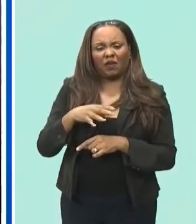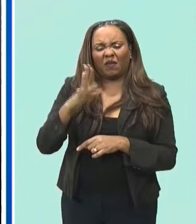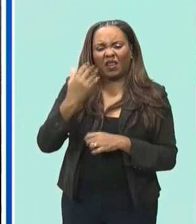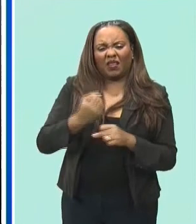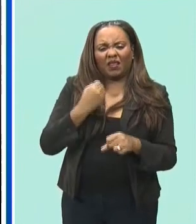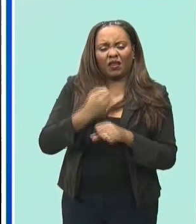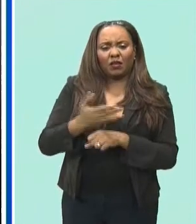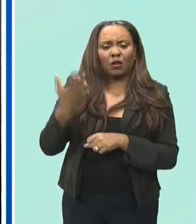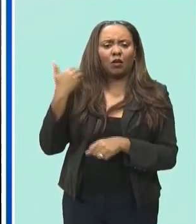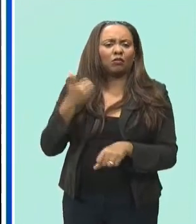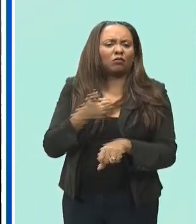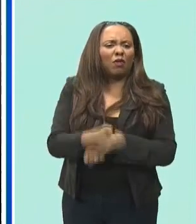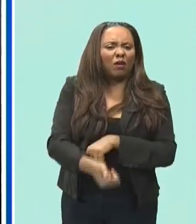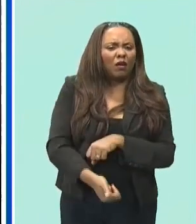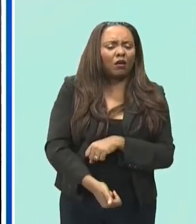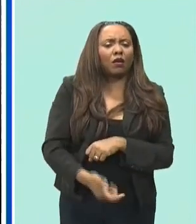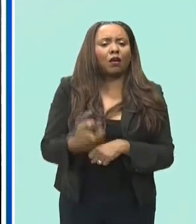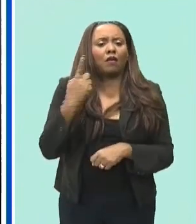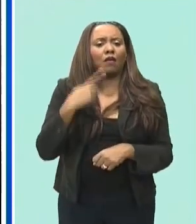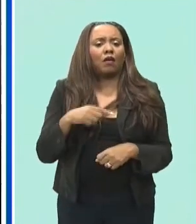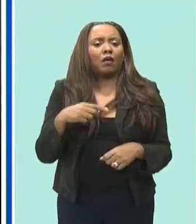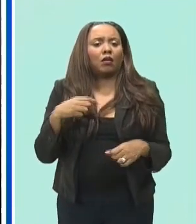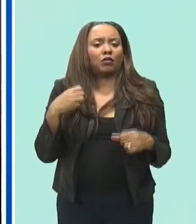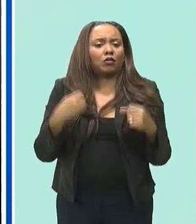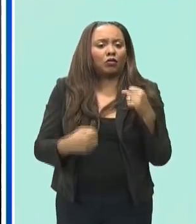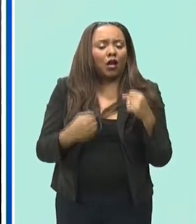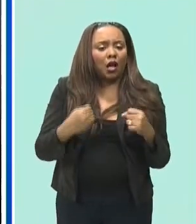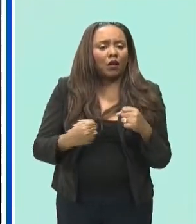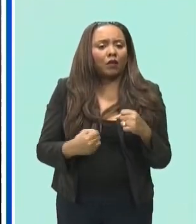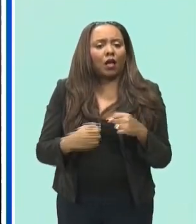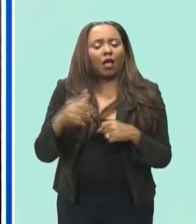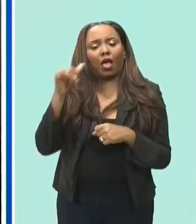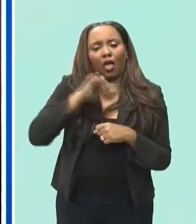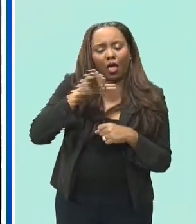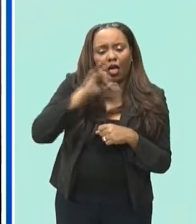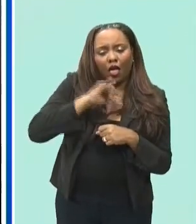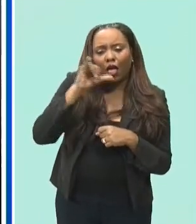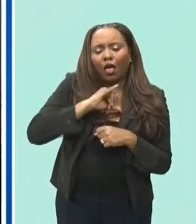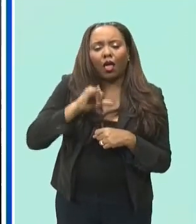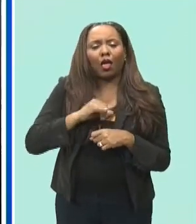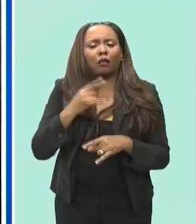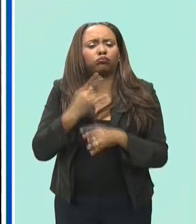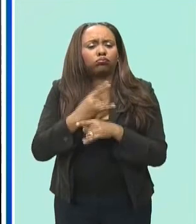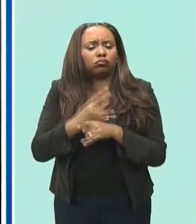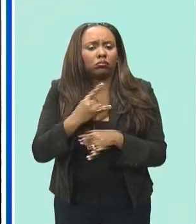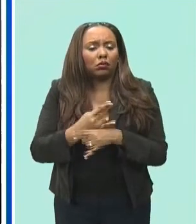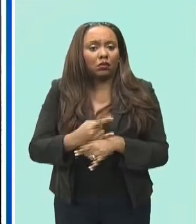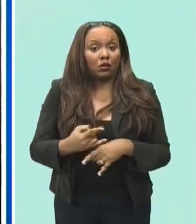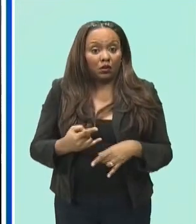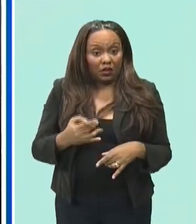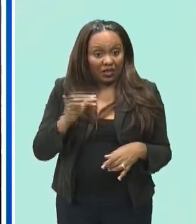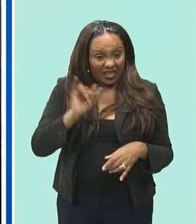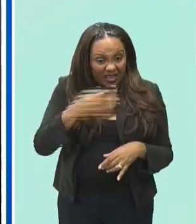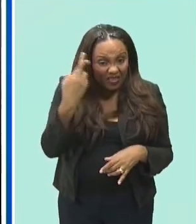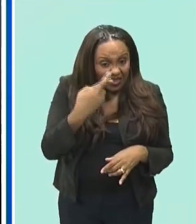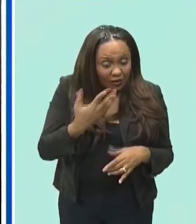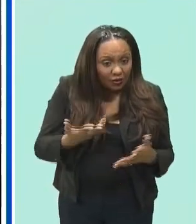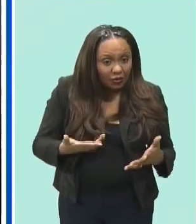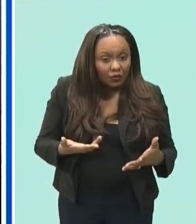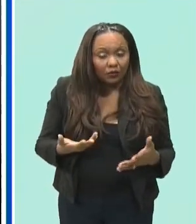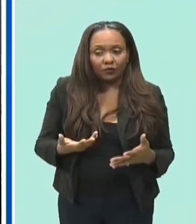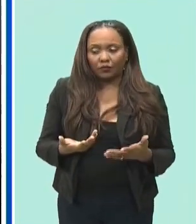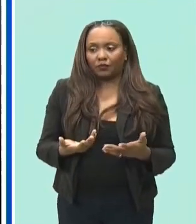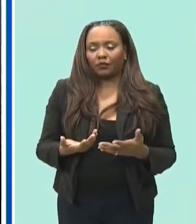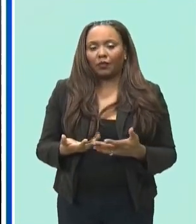ago in florida the determining factor for renouncing his appointment and if so did the government drop the ball in exercising